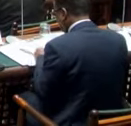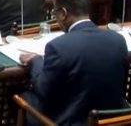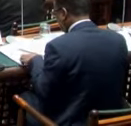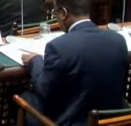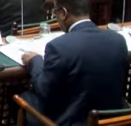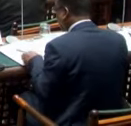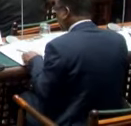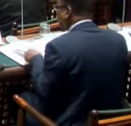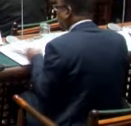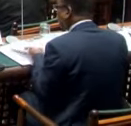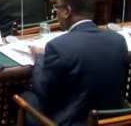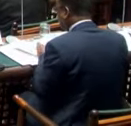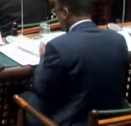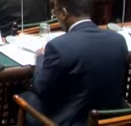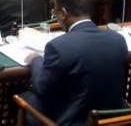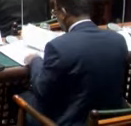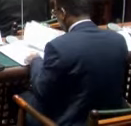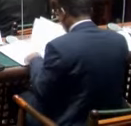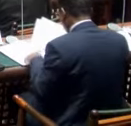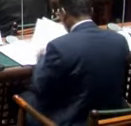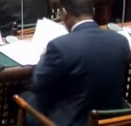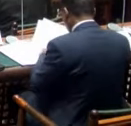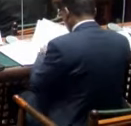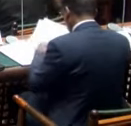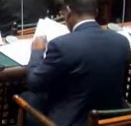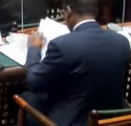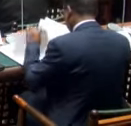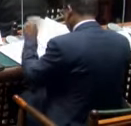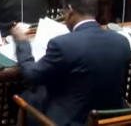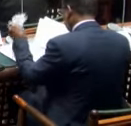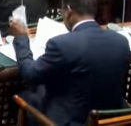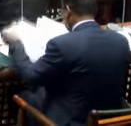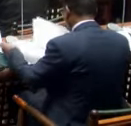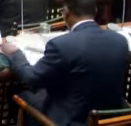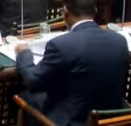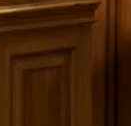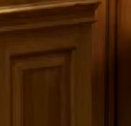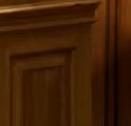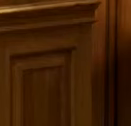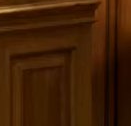1998, Bill No. 39 of 2020, enacted by the Parliament of the Republic of Fiji.